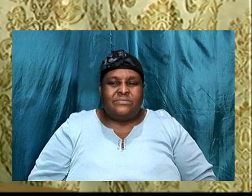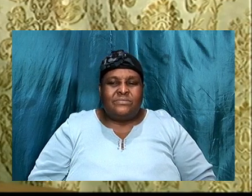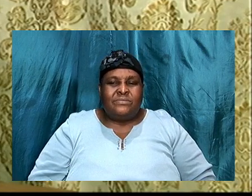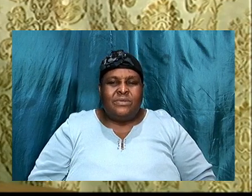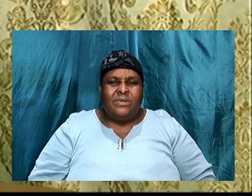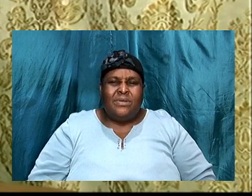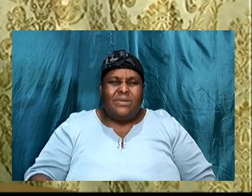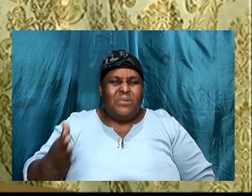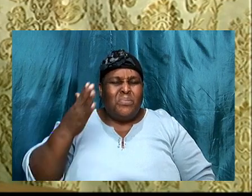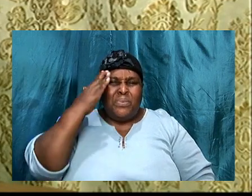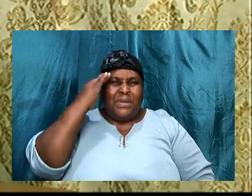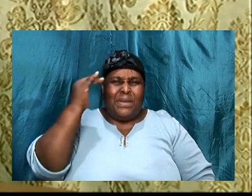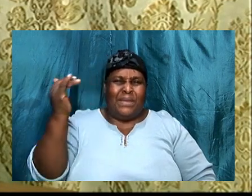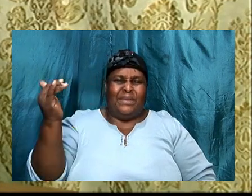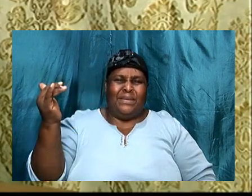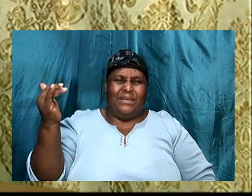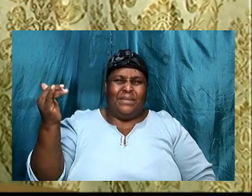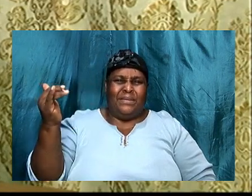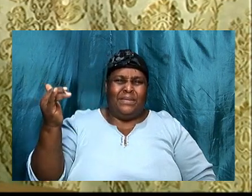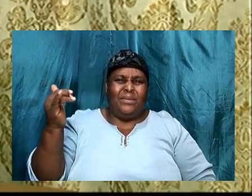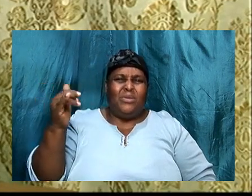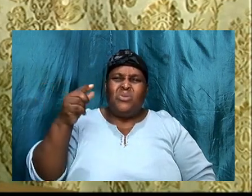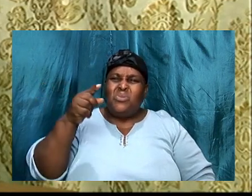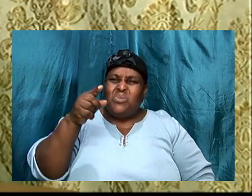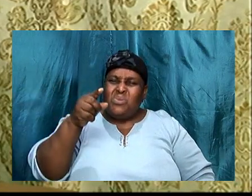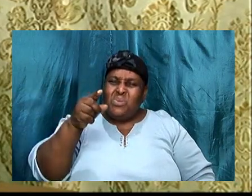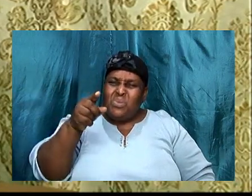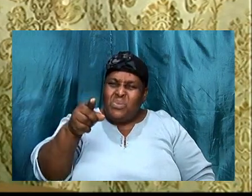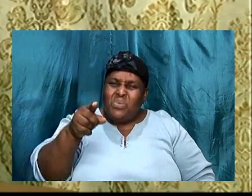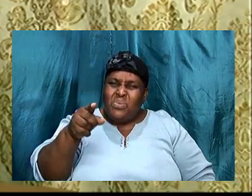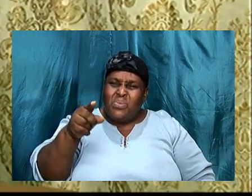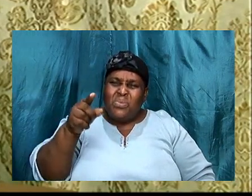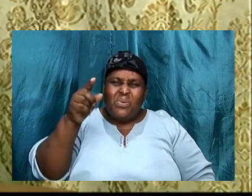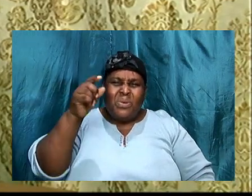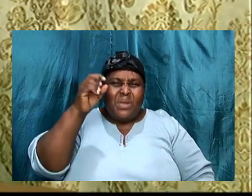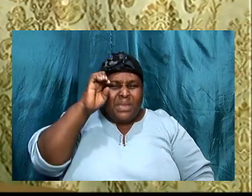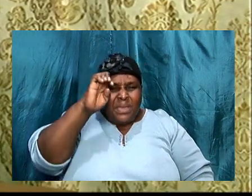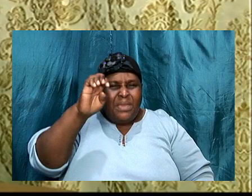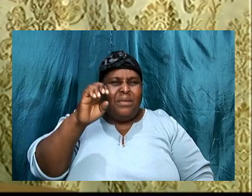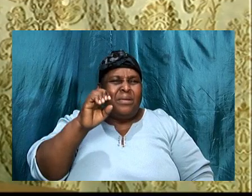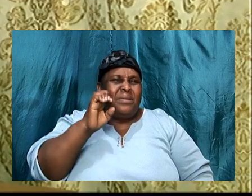Why don't, he or she, submit to my will?